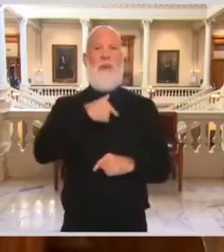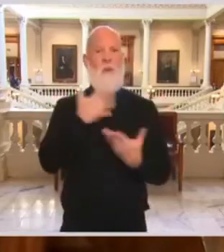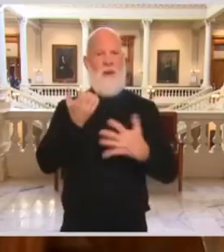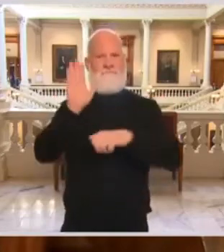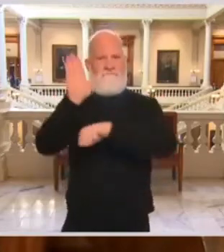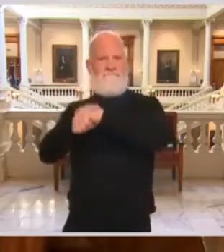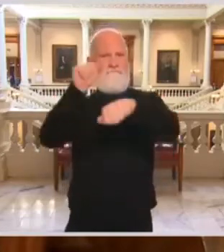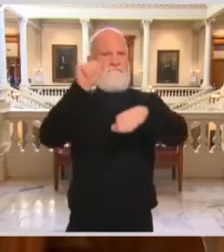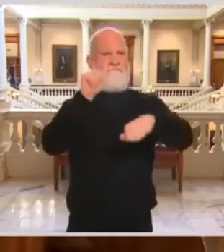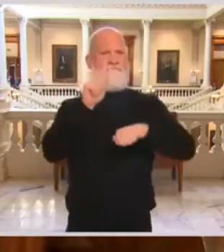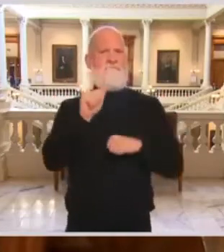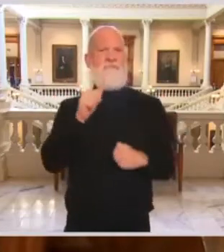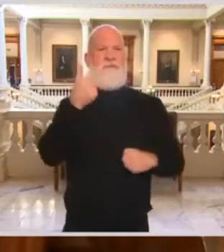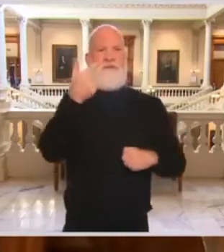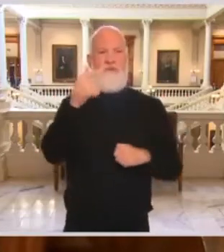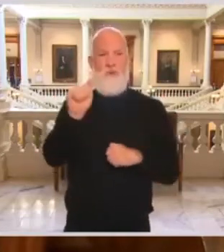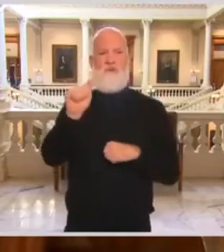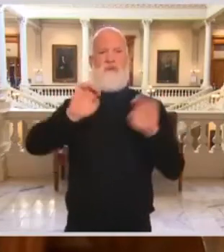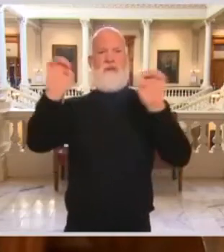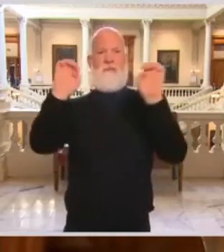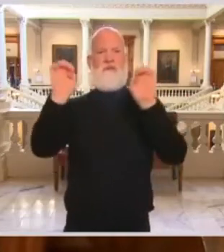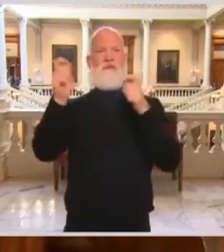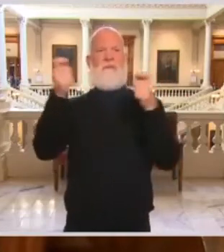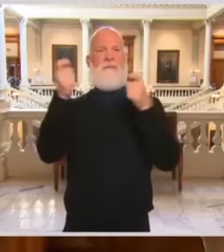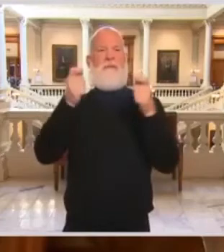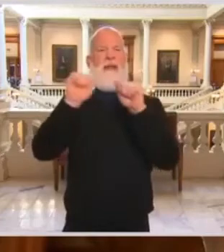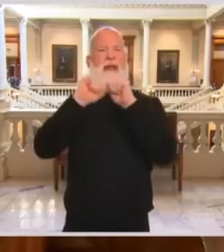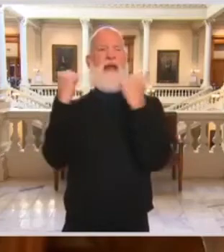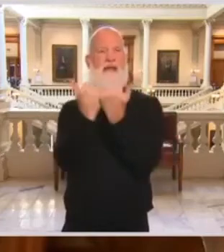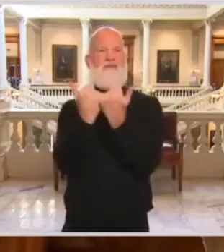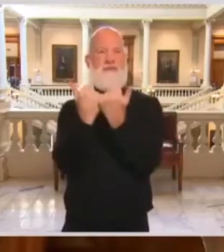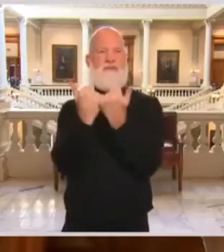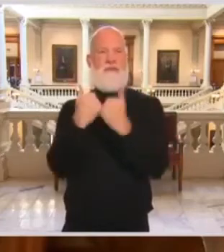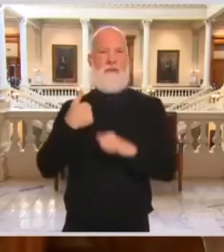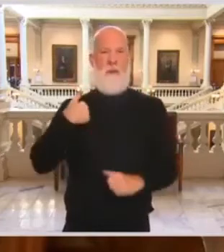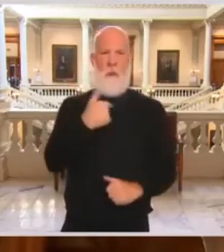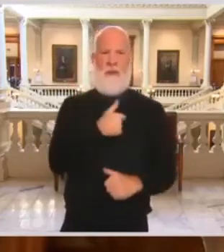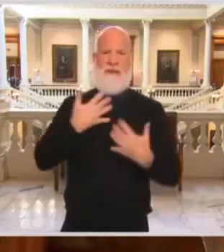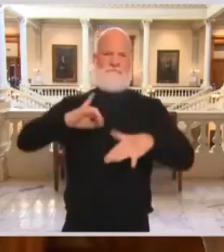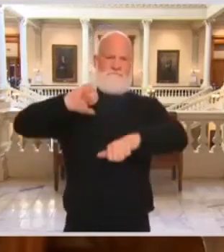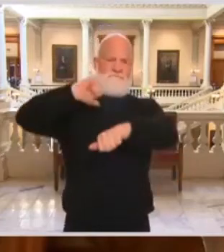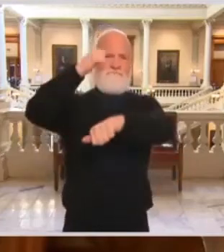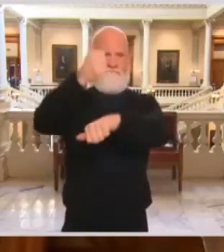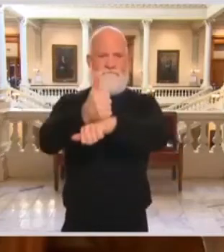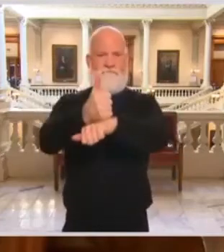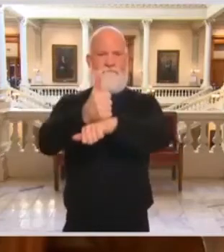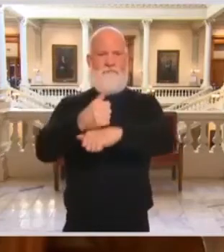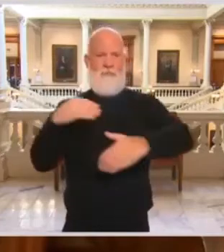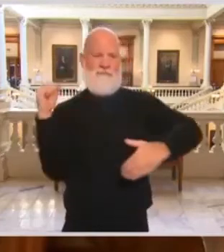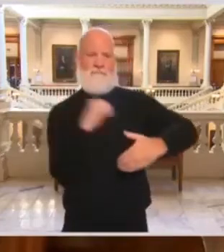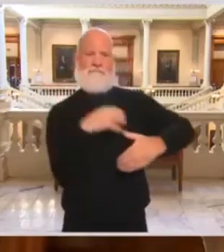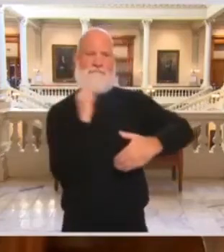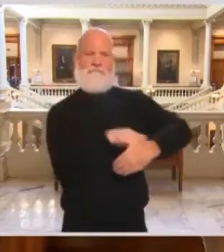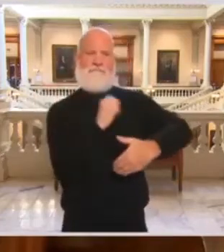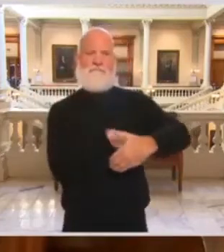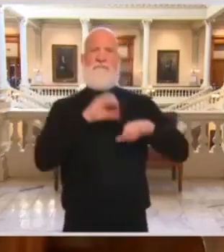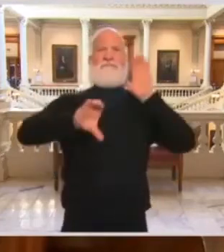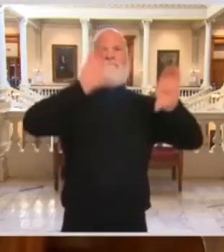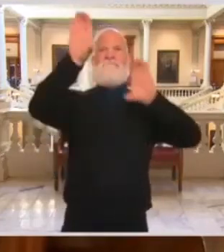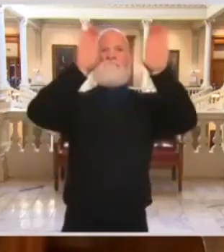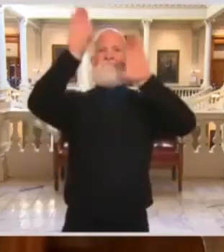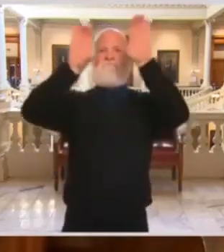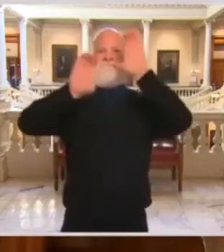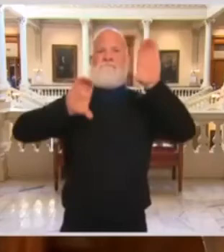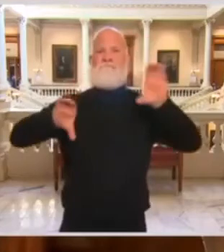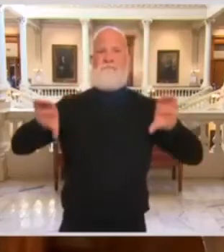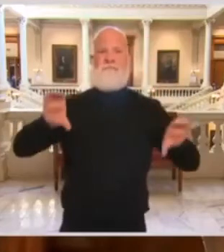network, the state secured entire warehouses of PPE from hundreds of vendors, which was immediately sent to